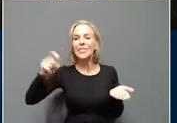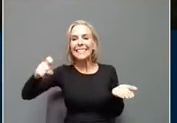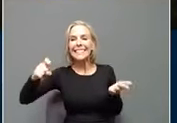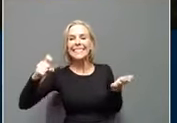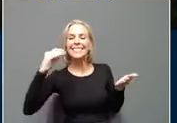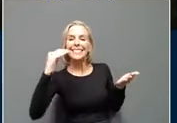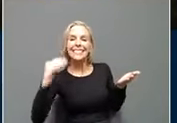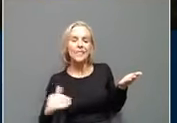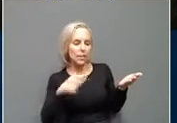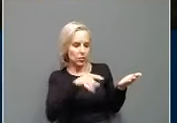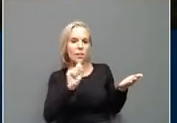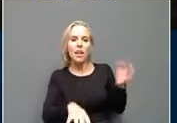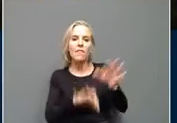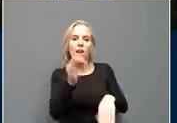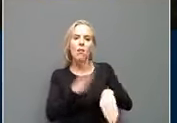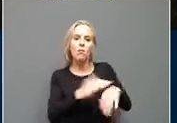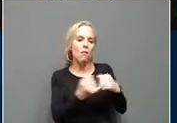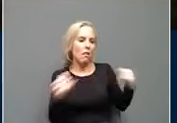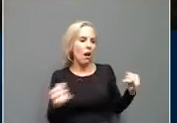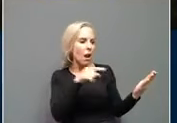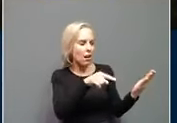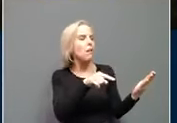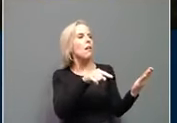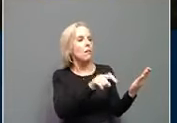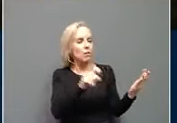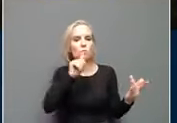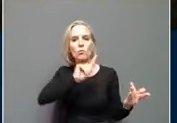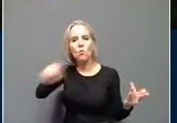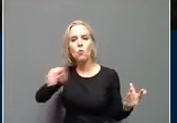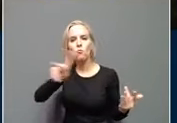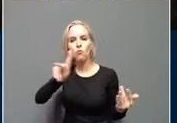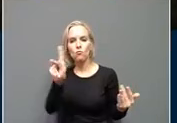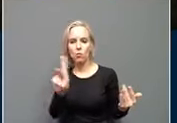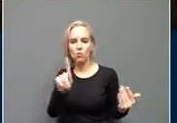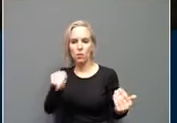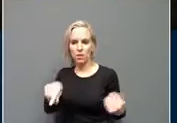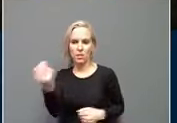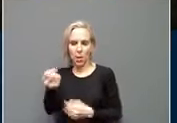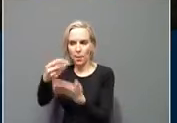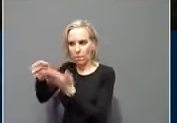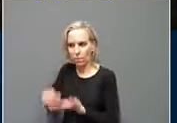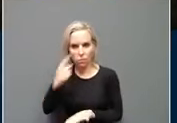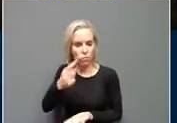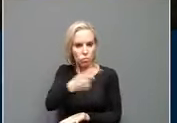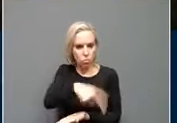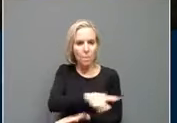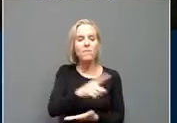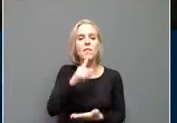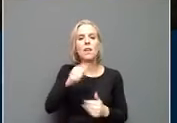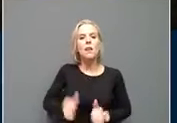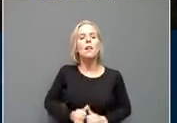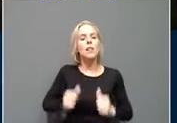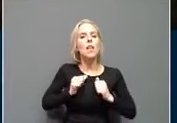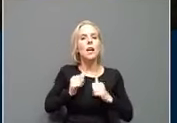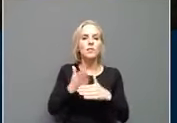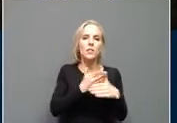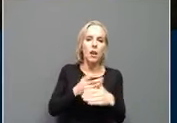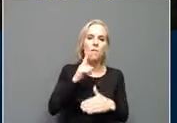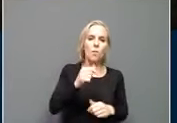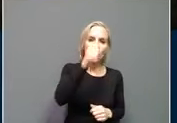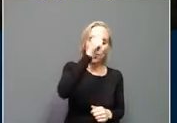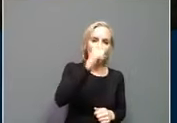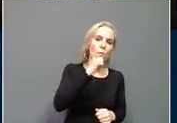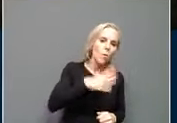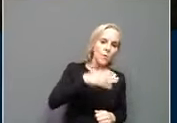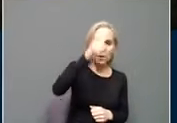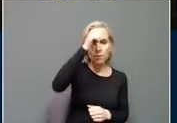directly help domestic violence programs that provide life-saving shelter and supportive services to women, men, and children in